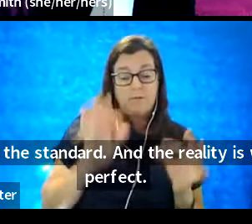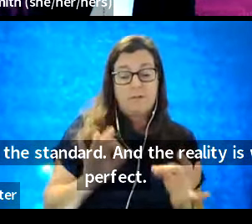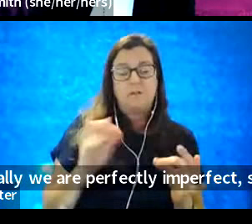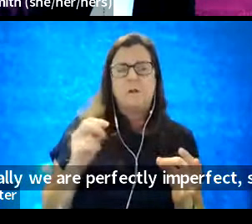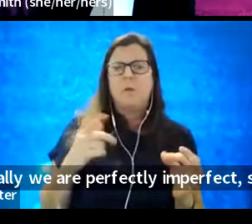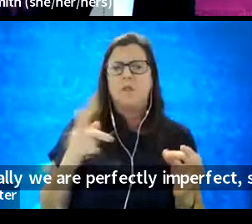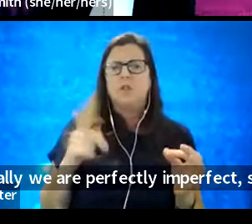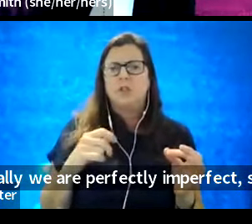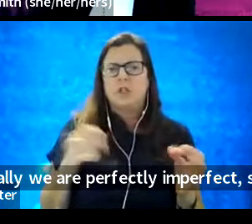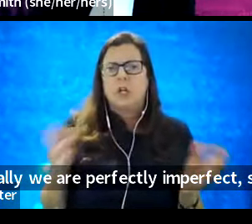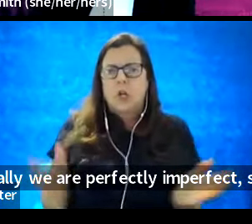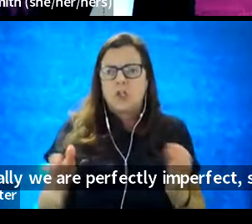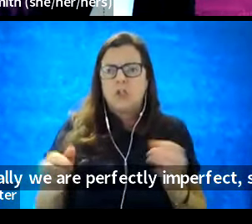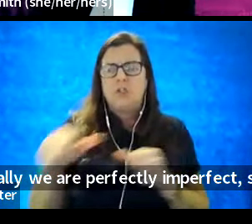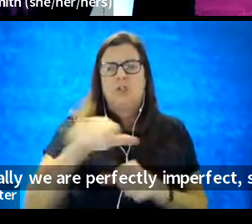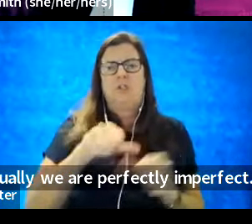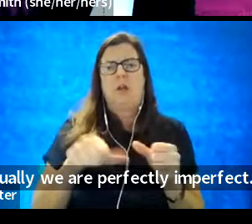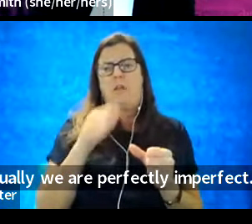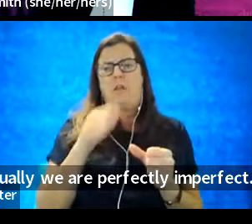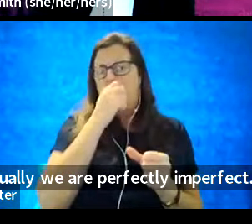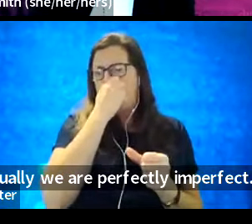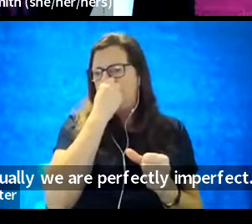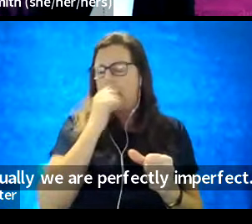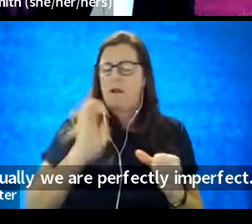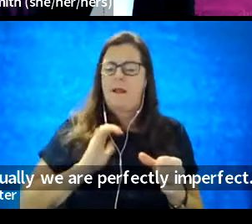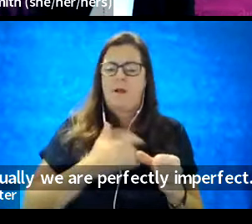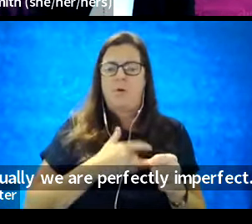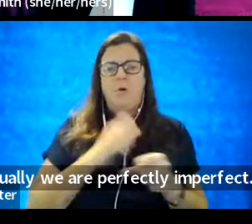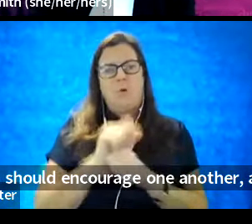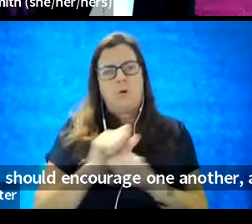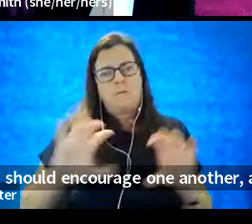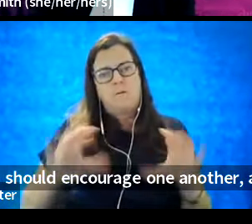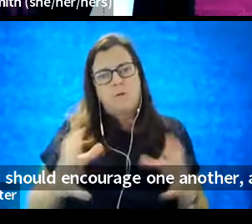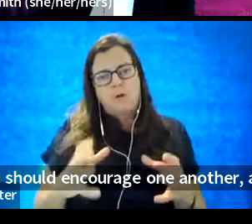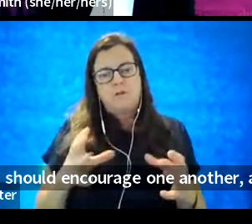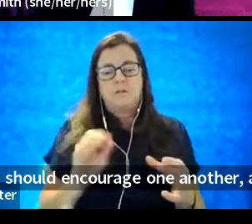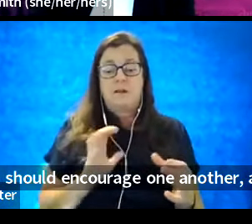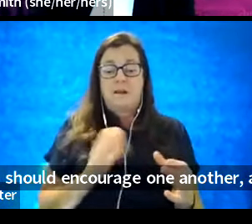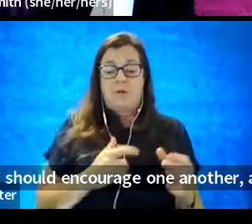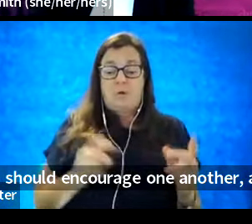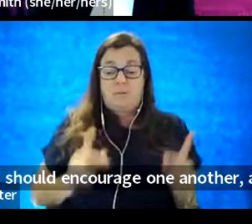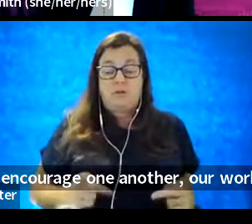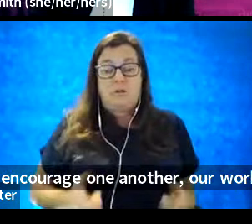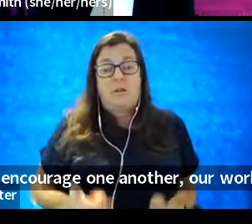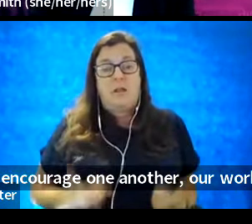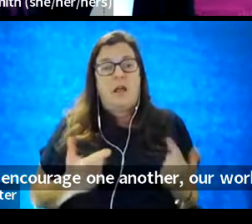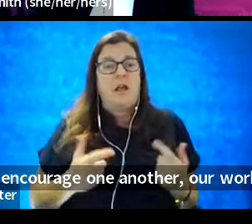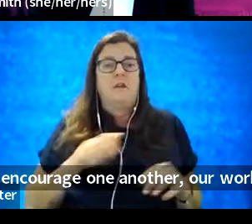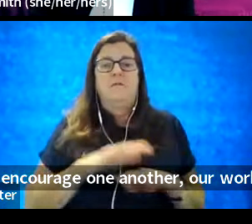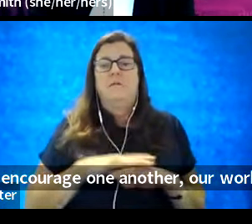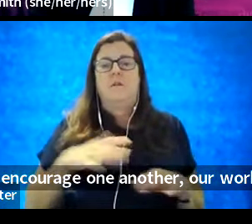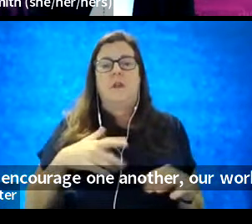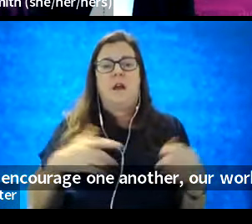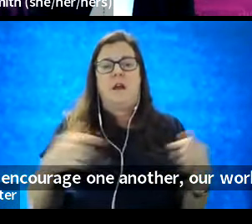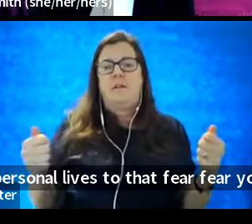encourage one another, our workforce, and our personal lives to not fear failure.